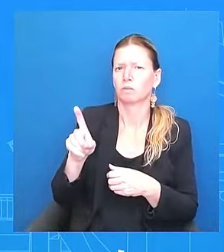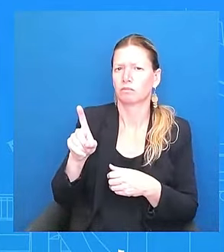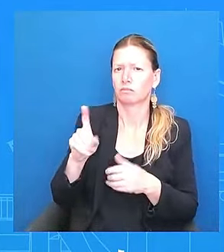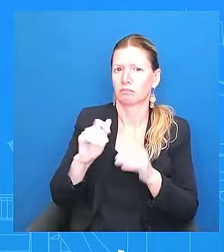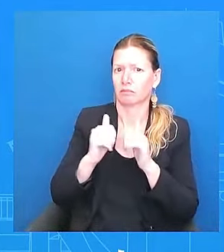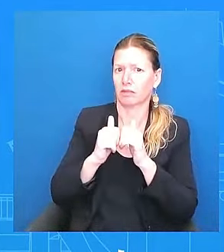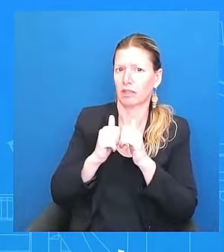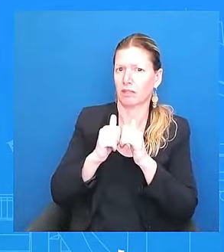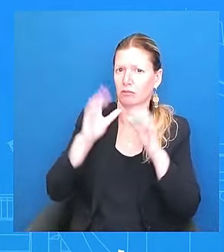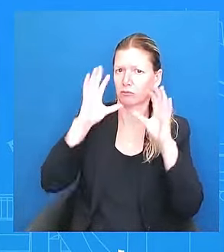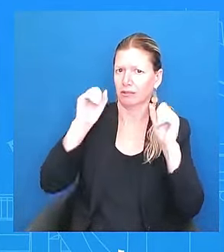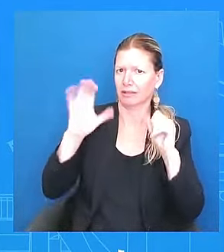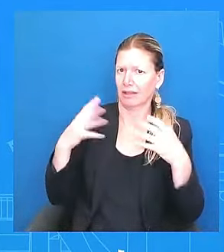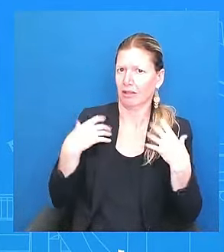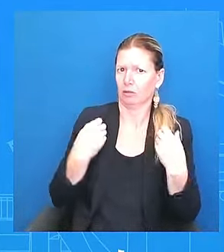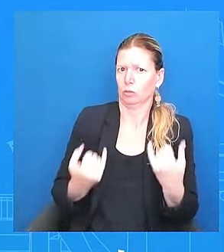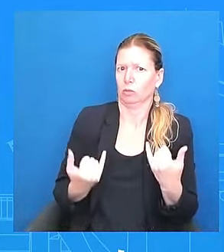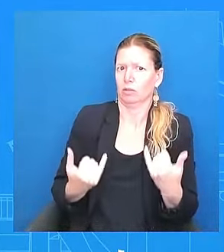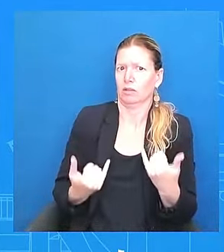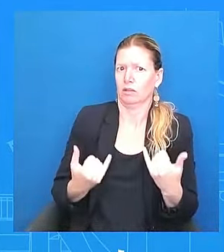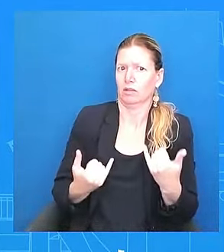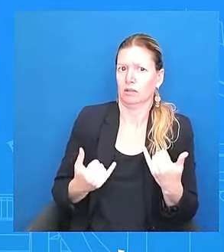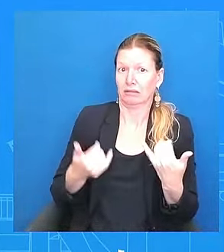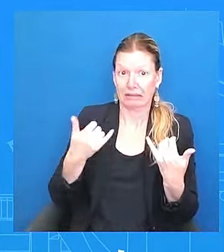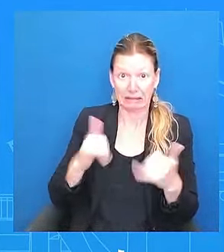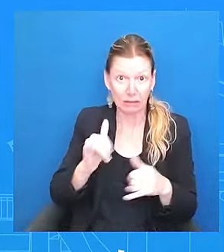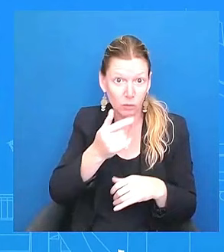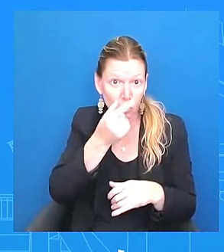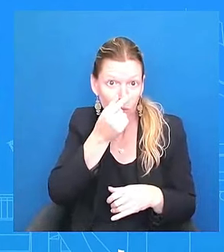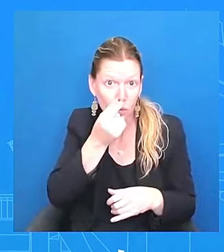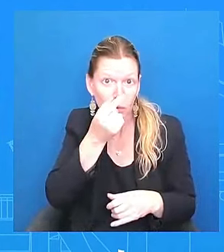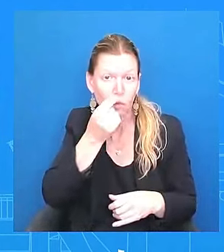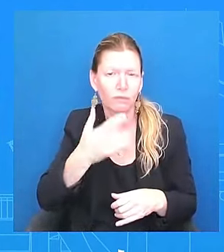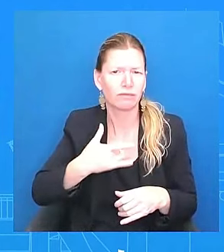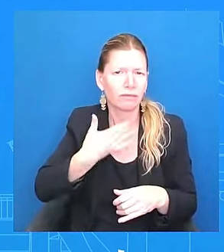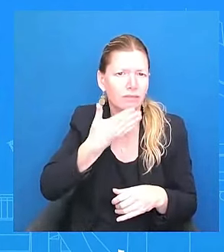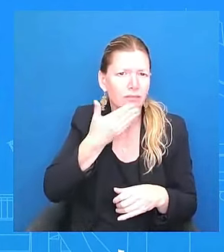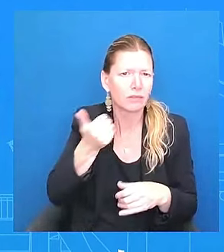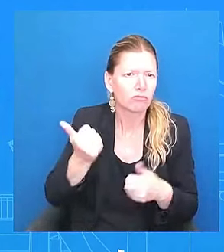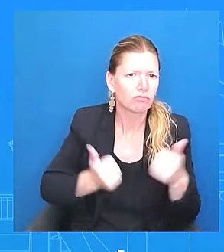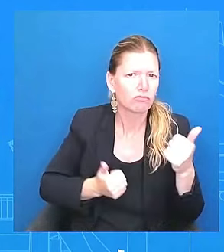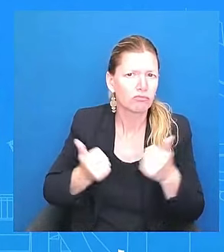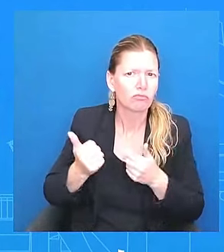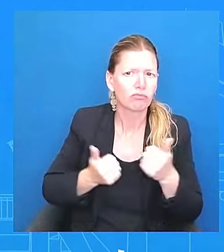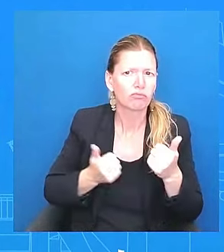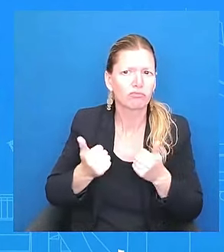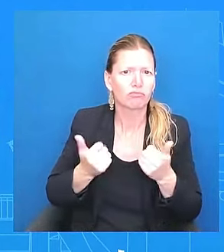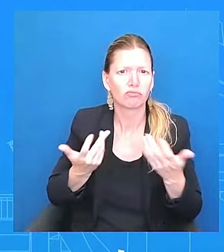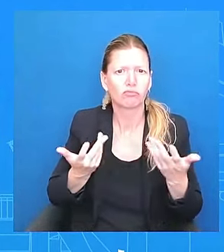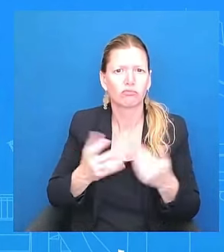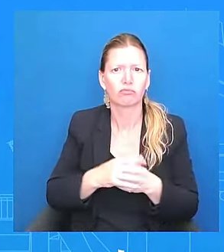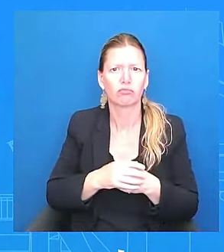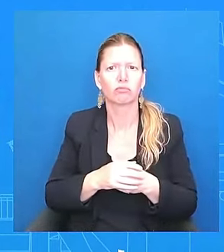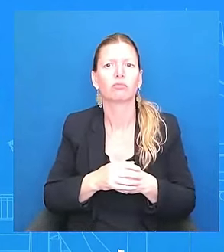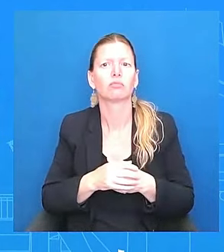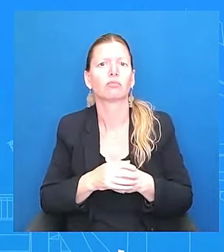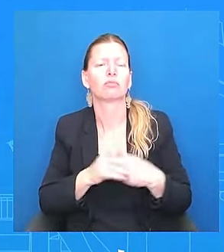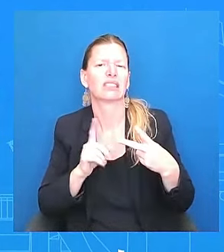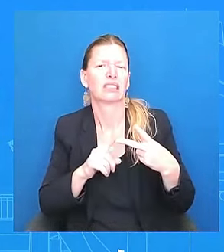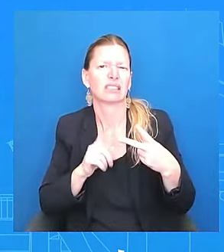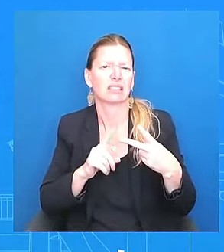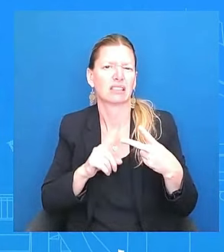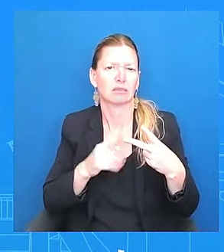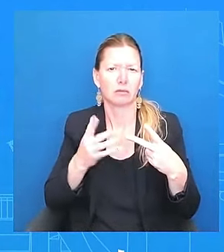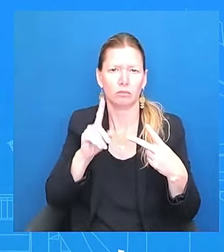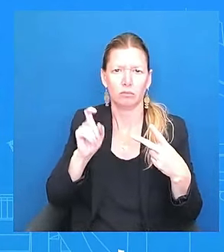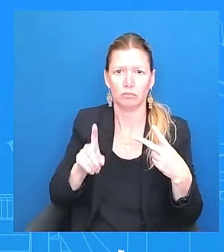his cold or is he feeling better? And then to clarify on the medical exam, because you said he hasn't had one since his last physical. He was on the way